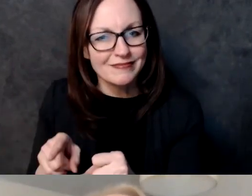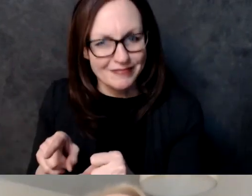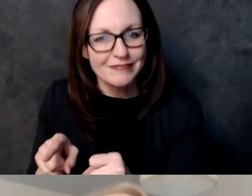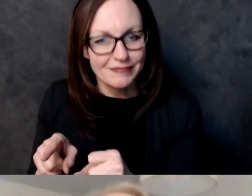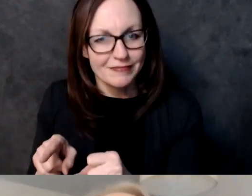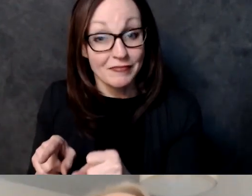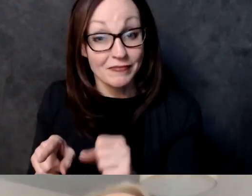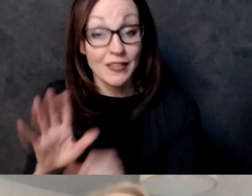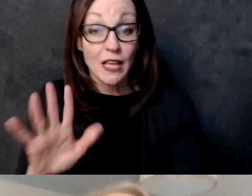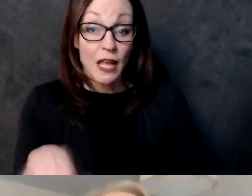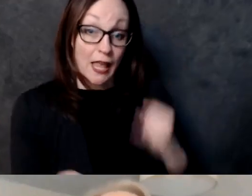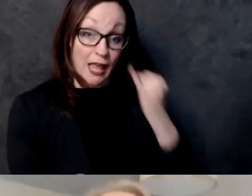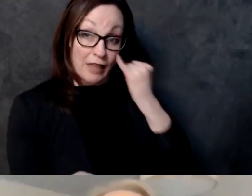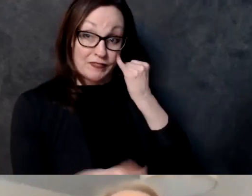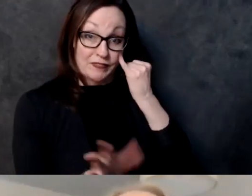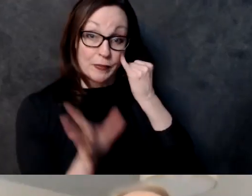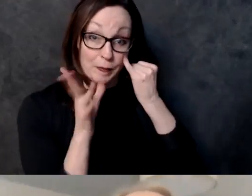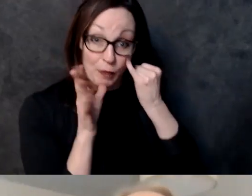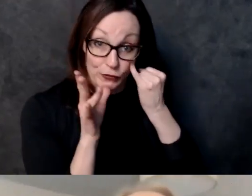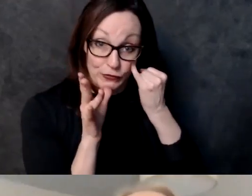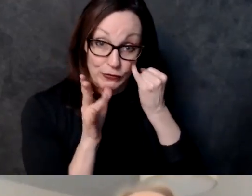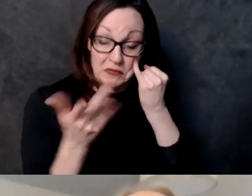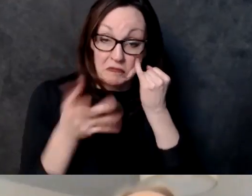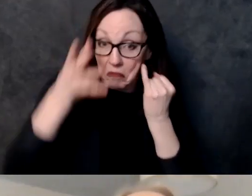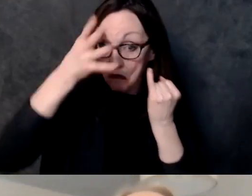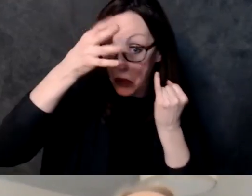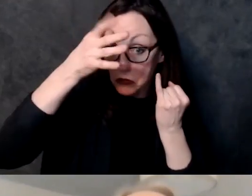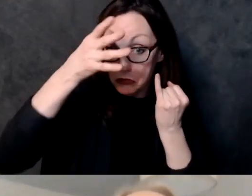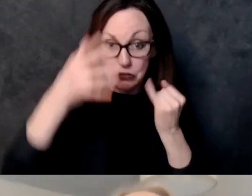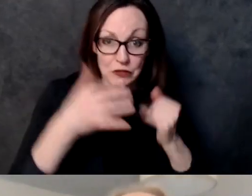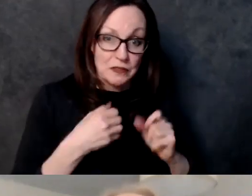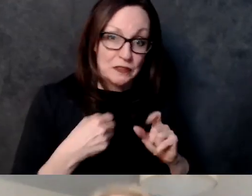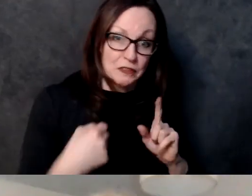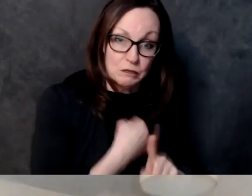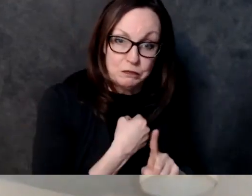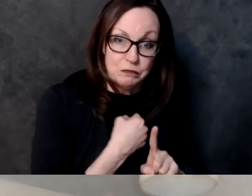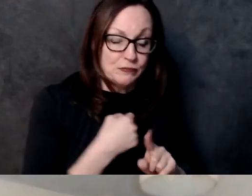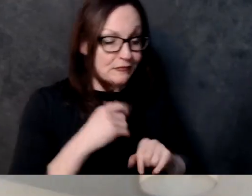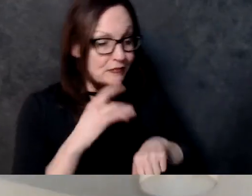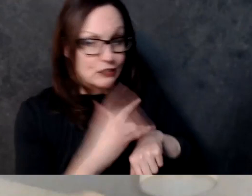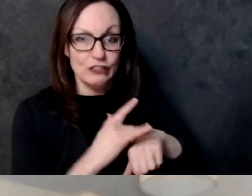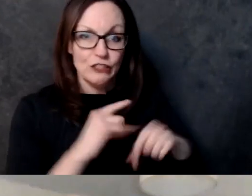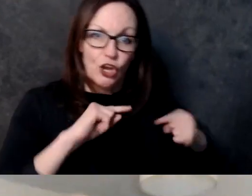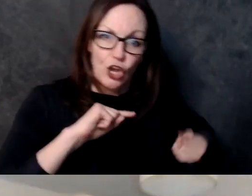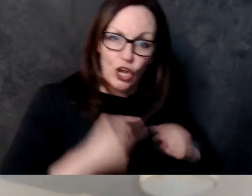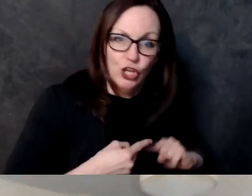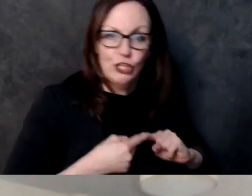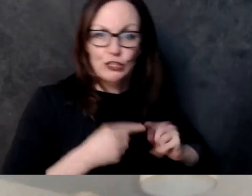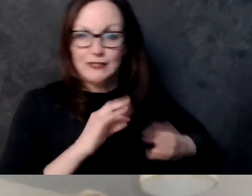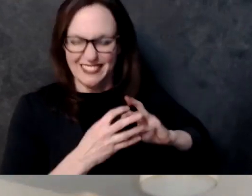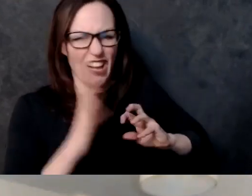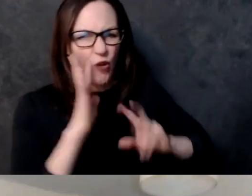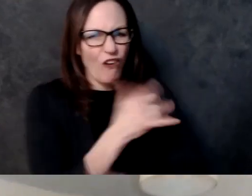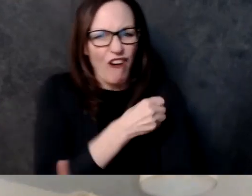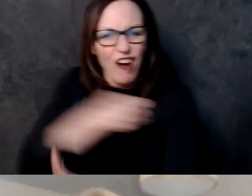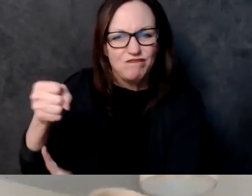that kid away and for law enforcement agents who are you know who are supposed to be the people who are the ones that are supposed